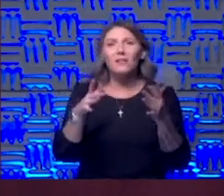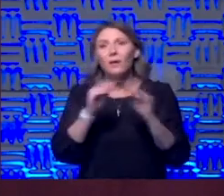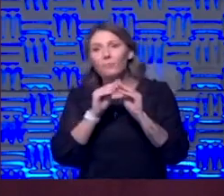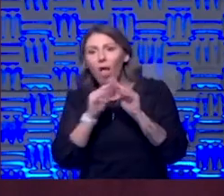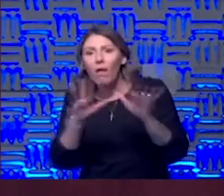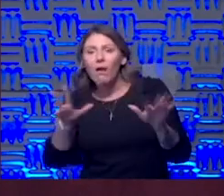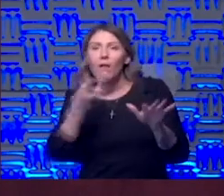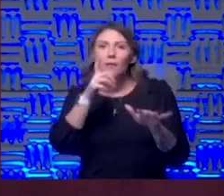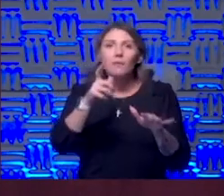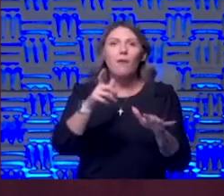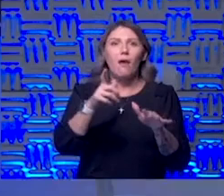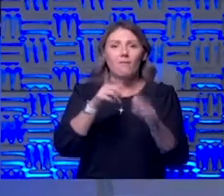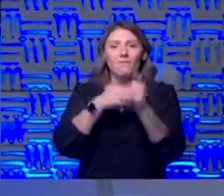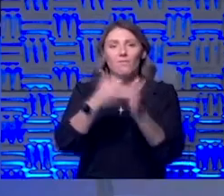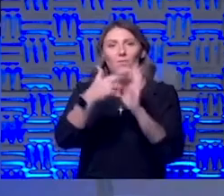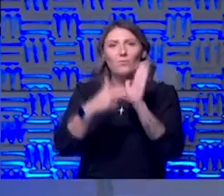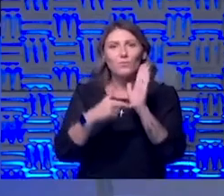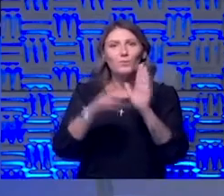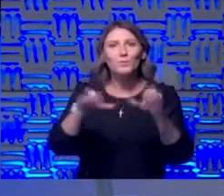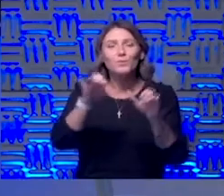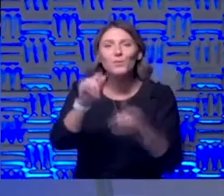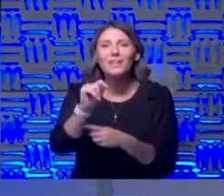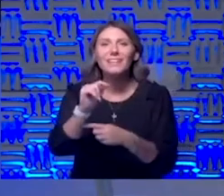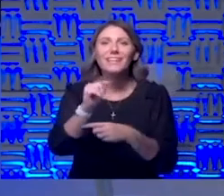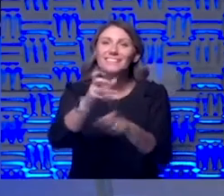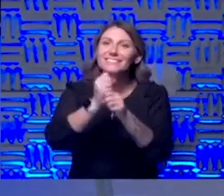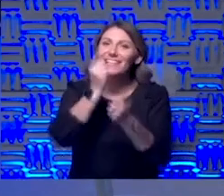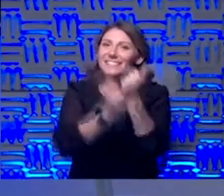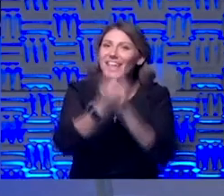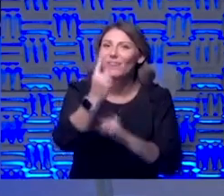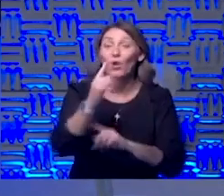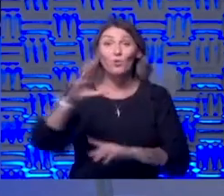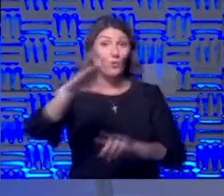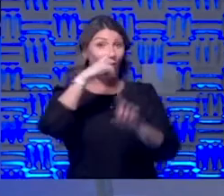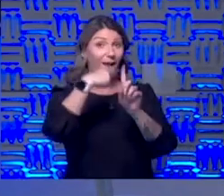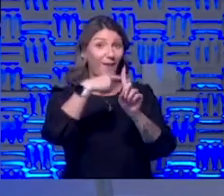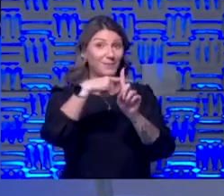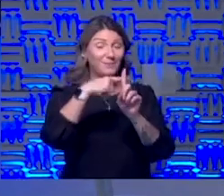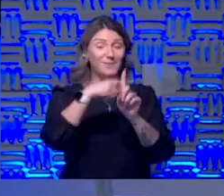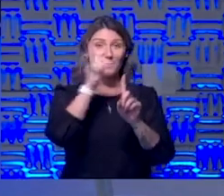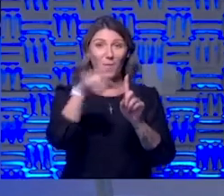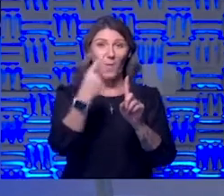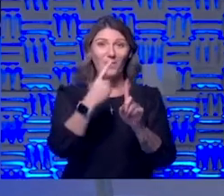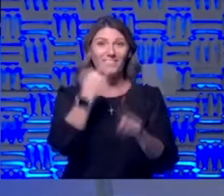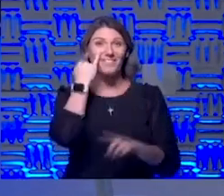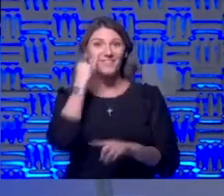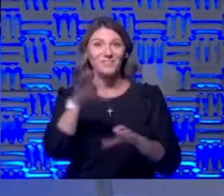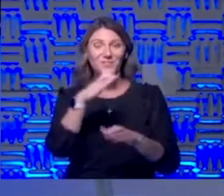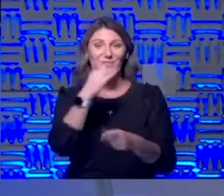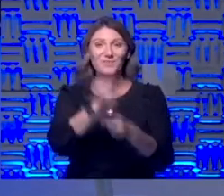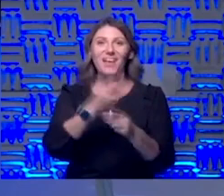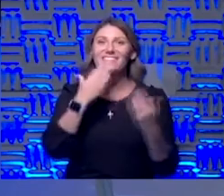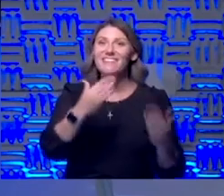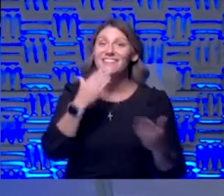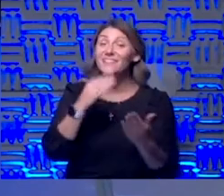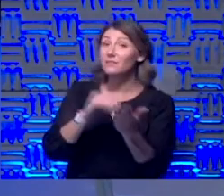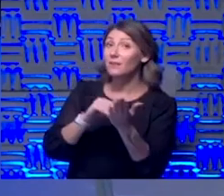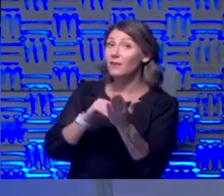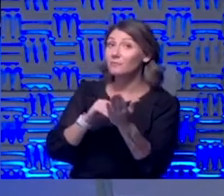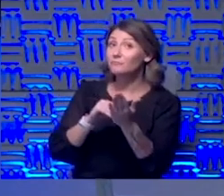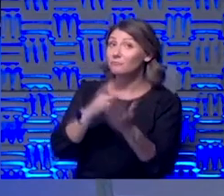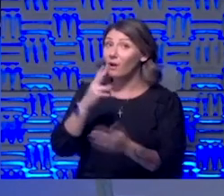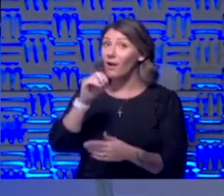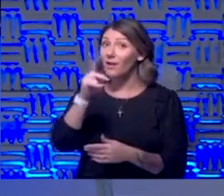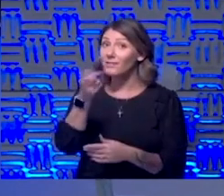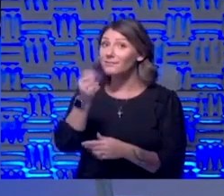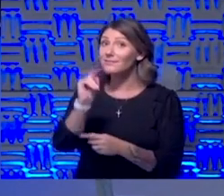it so let's do it takes everyone your optimism only works if we do it right so that's right thank you we like that okay so dr hawkinson